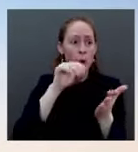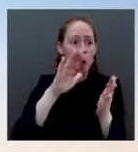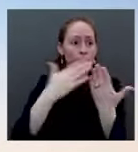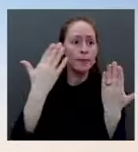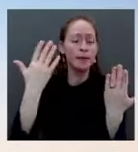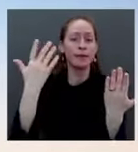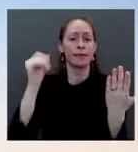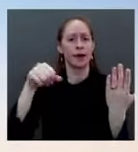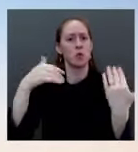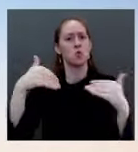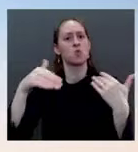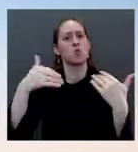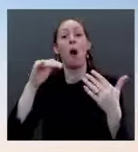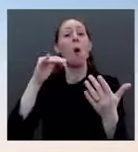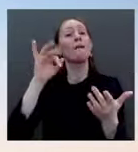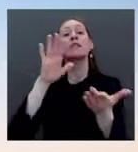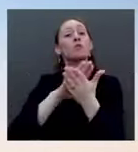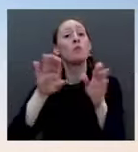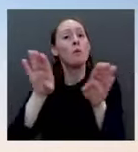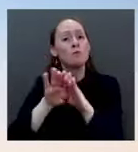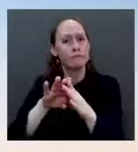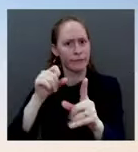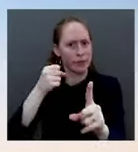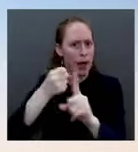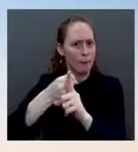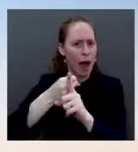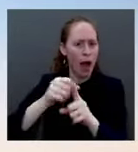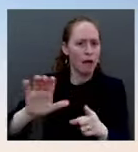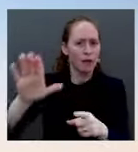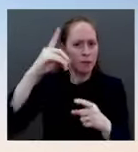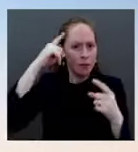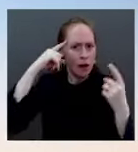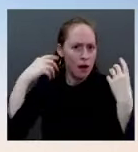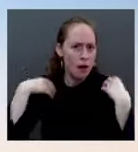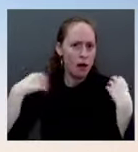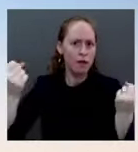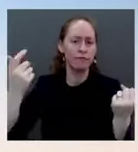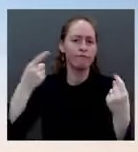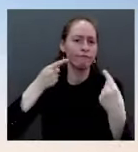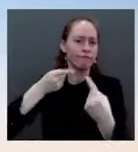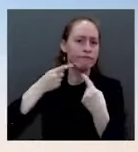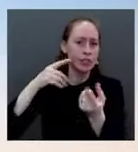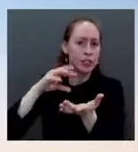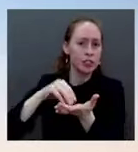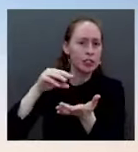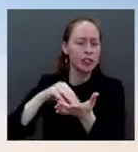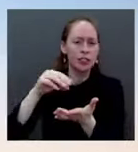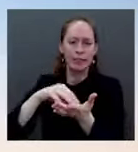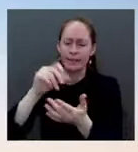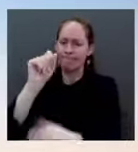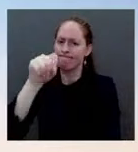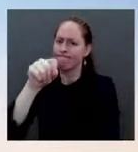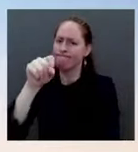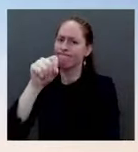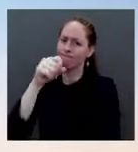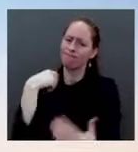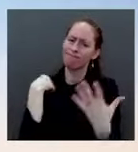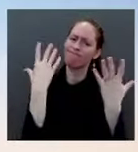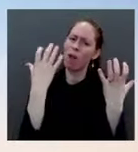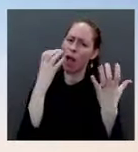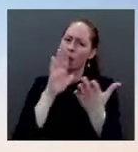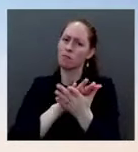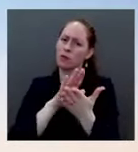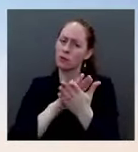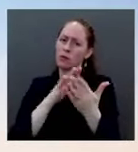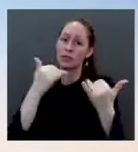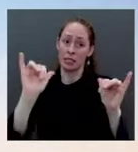risk of at this point in time, and that's why we'll continue to call for schools to open. Ninety-six percent are open across the country and are doing the right thing. Will he get directly involved at a certain